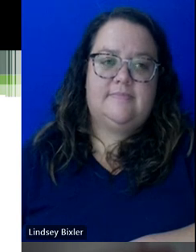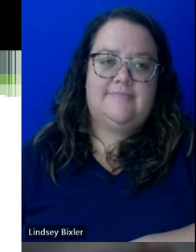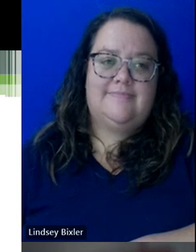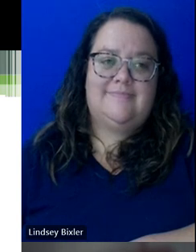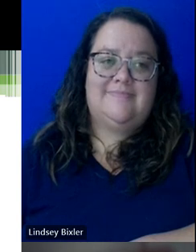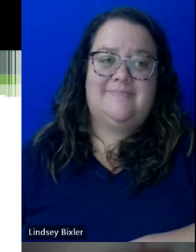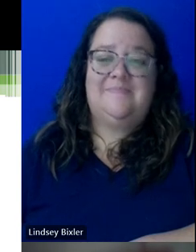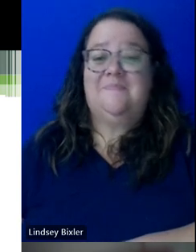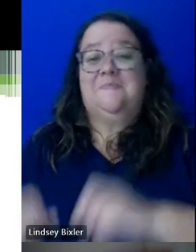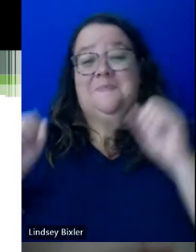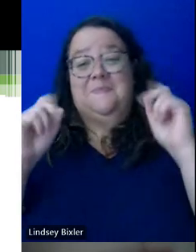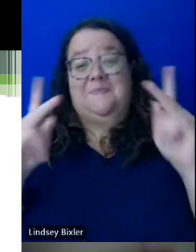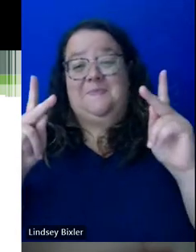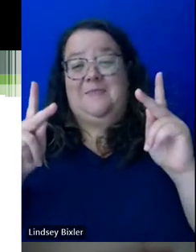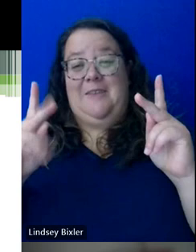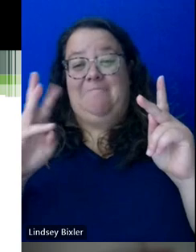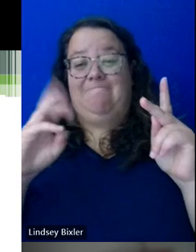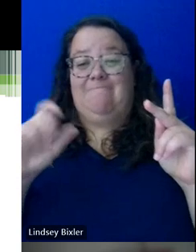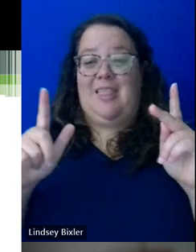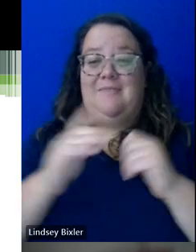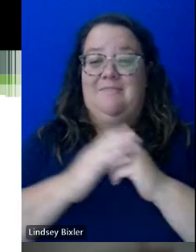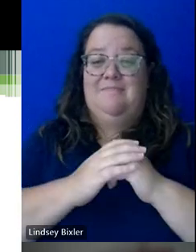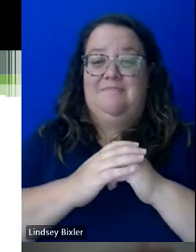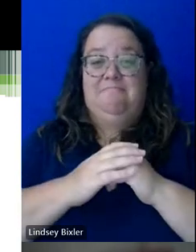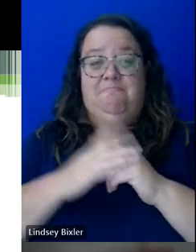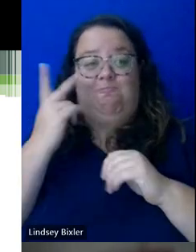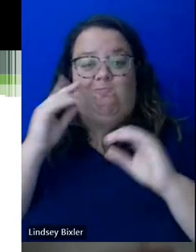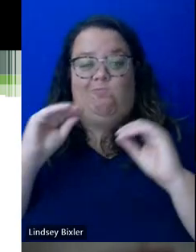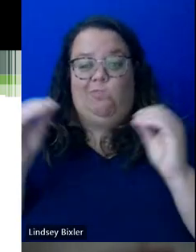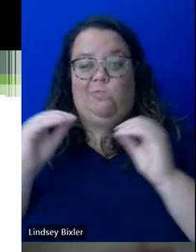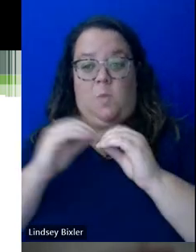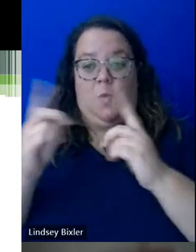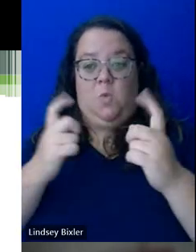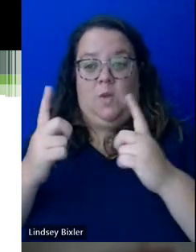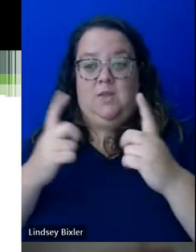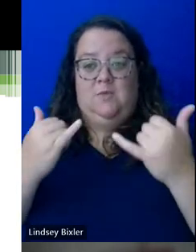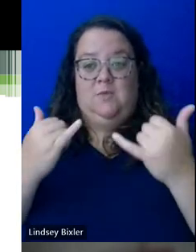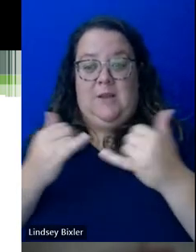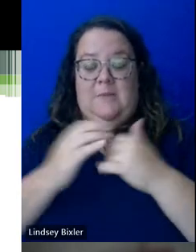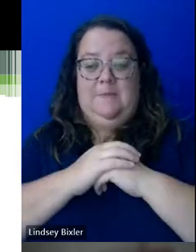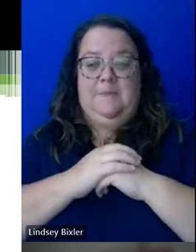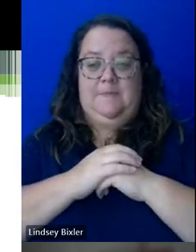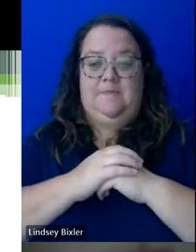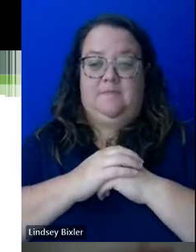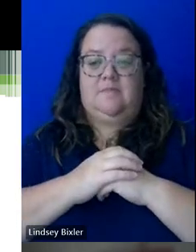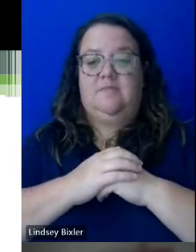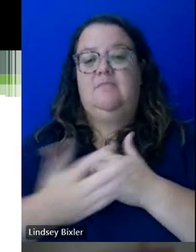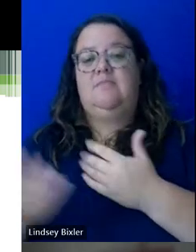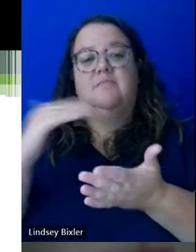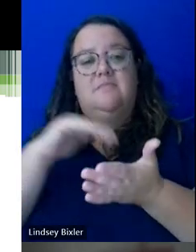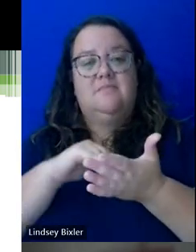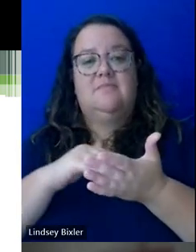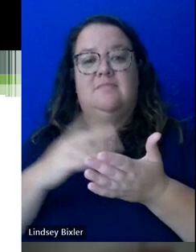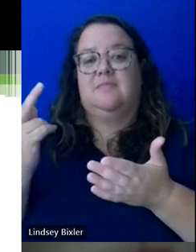All right, well, don't see any other questions at the moment from folks. Again, you know, we're